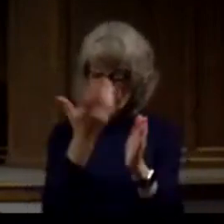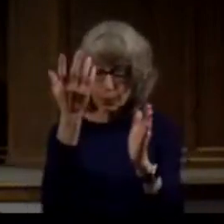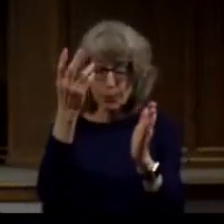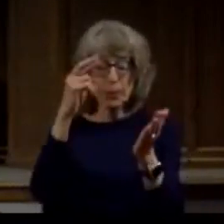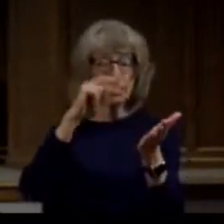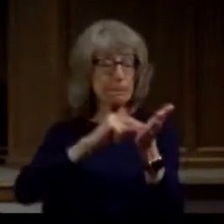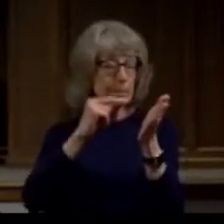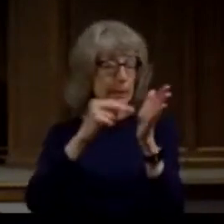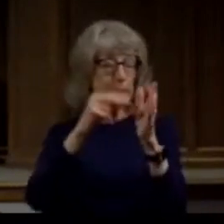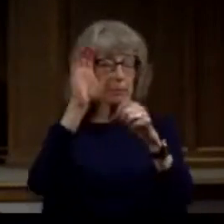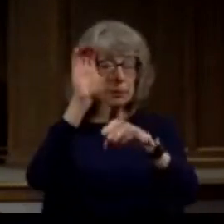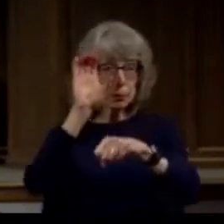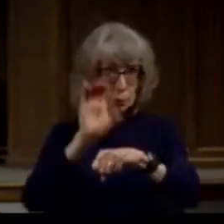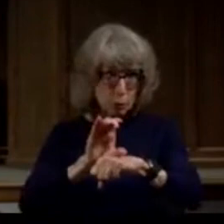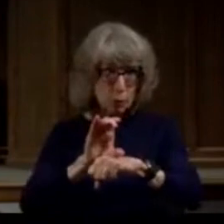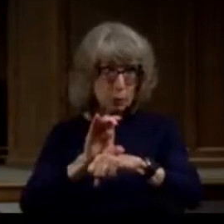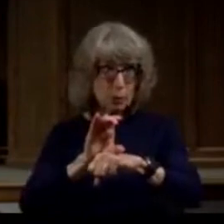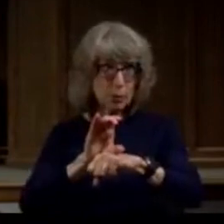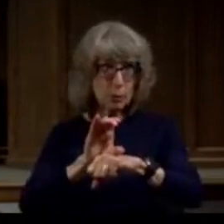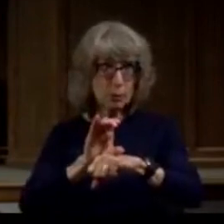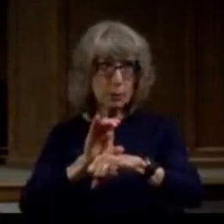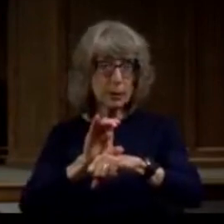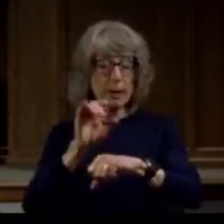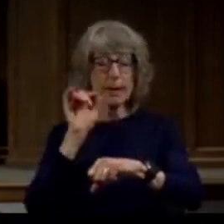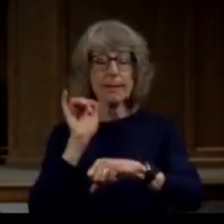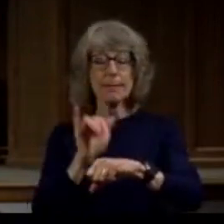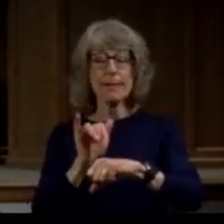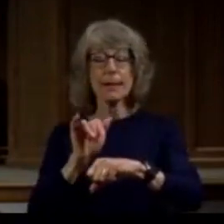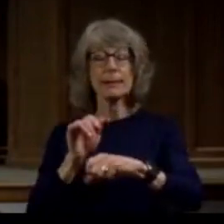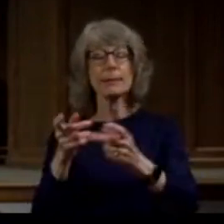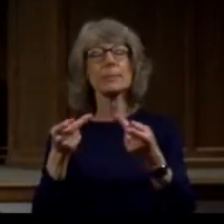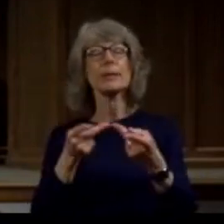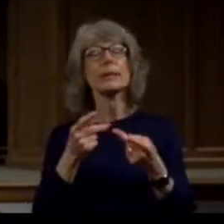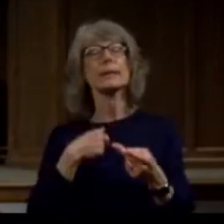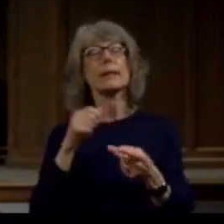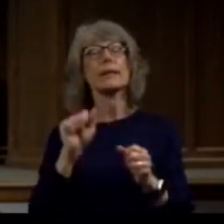church is the place where I can learn the truth